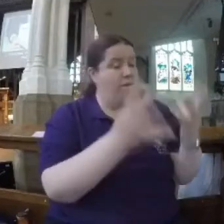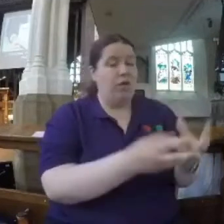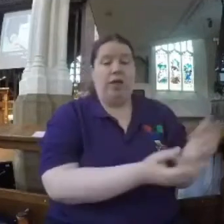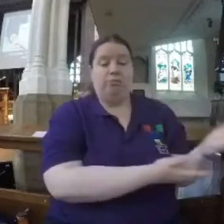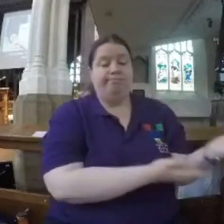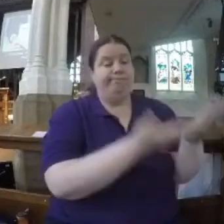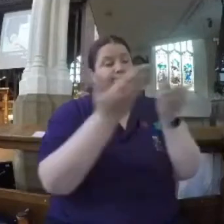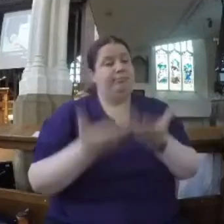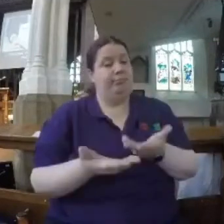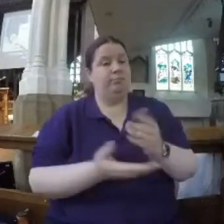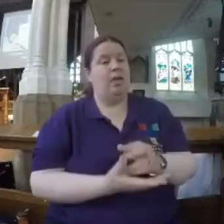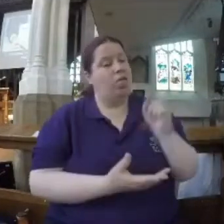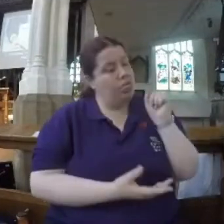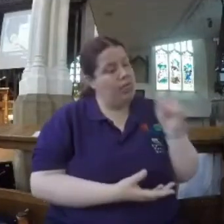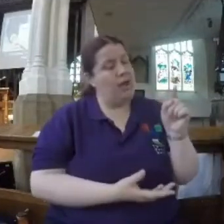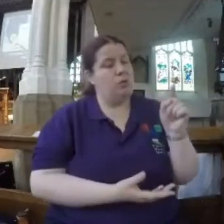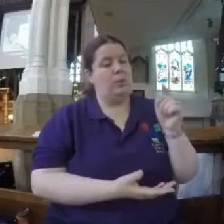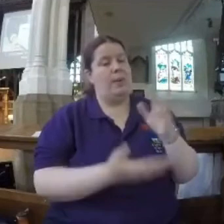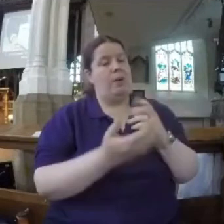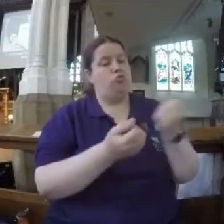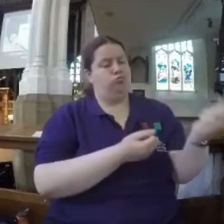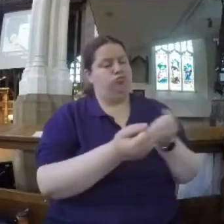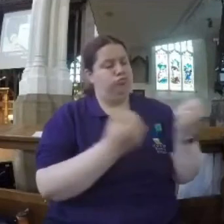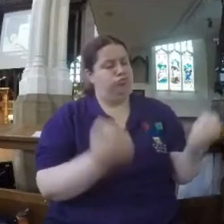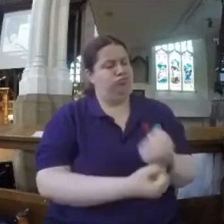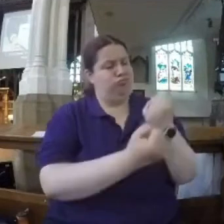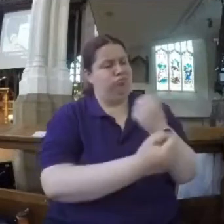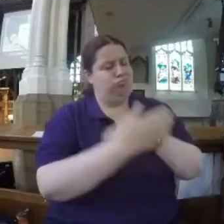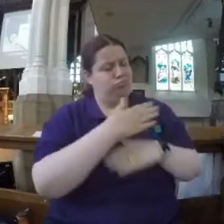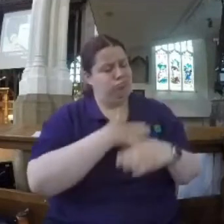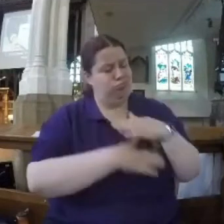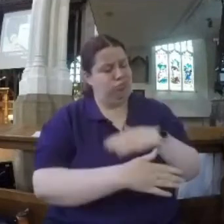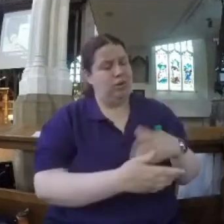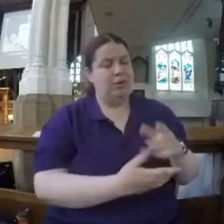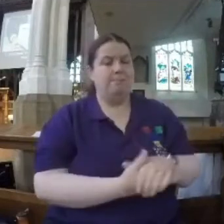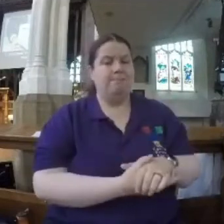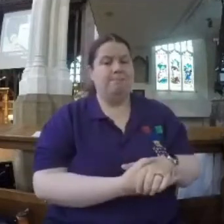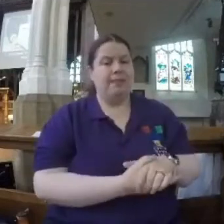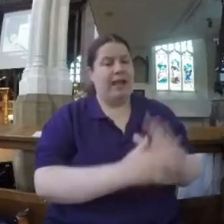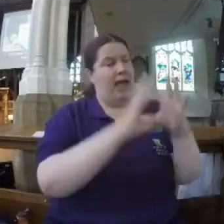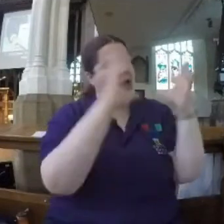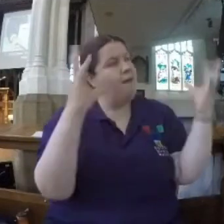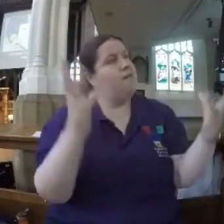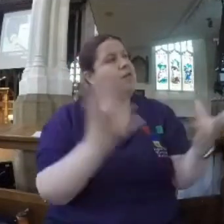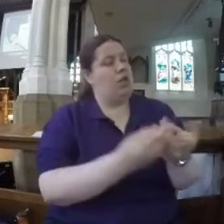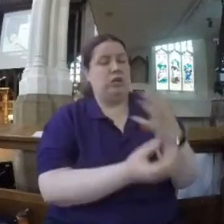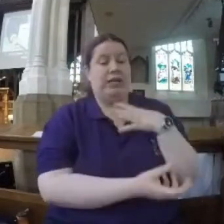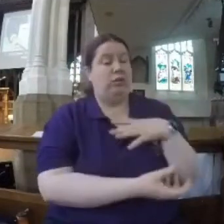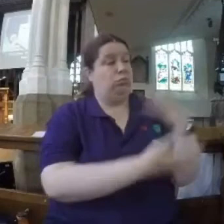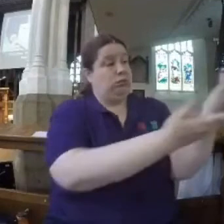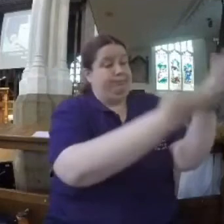That is what meekness is. And also what meekness brings. It brings inheritance of the whole earth.